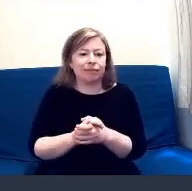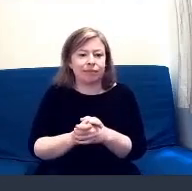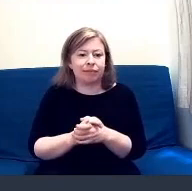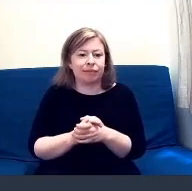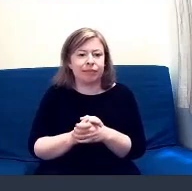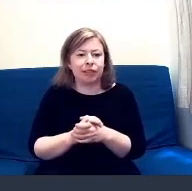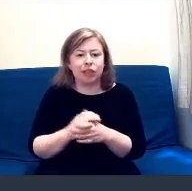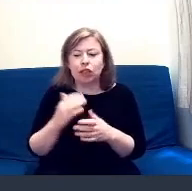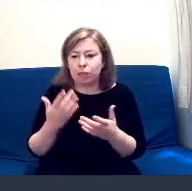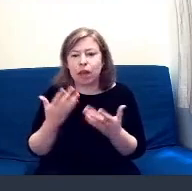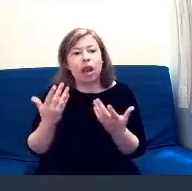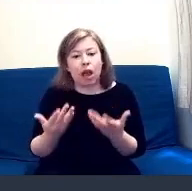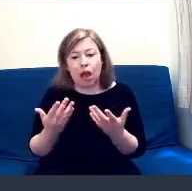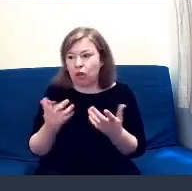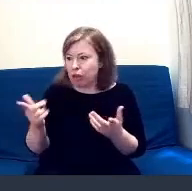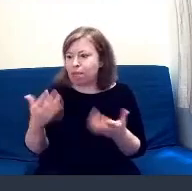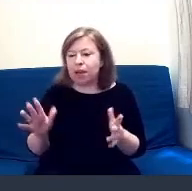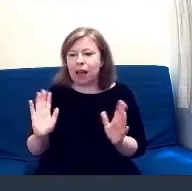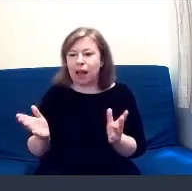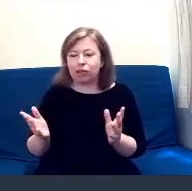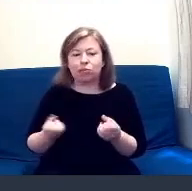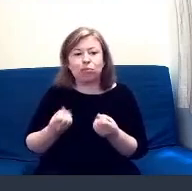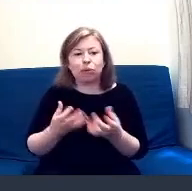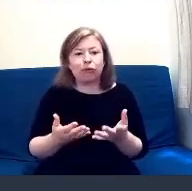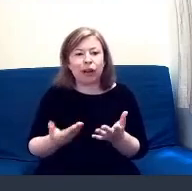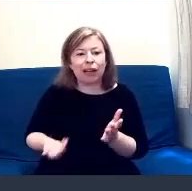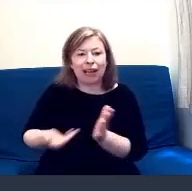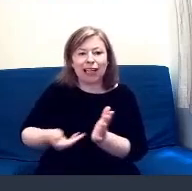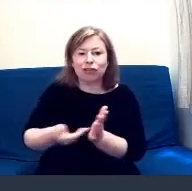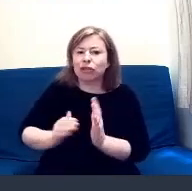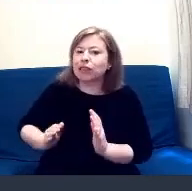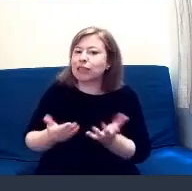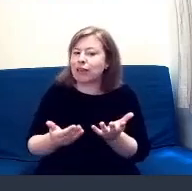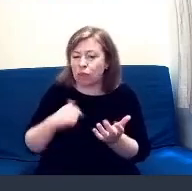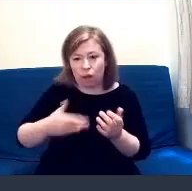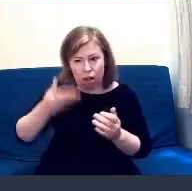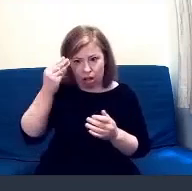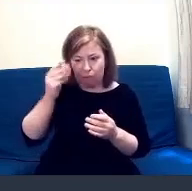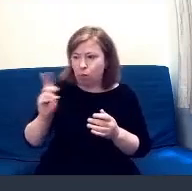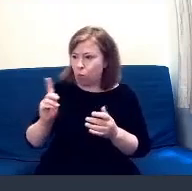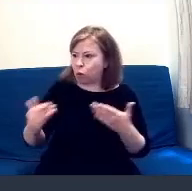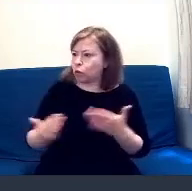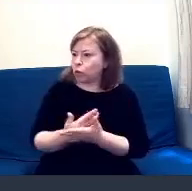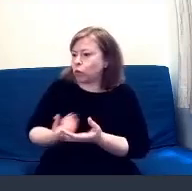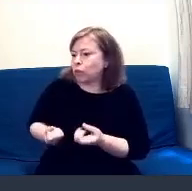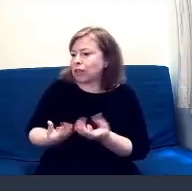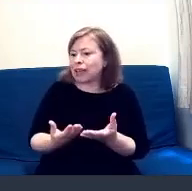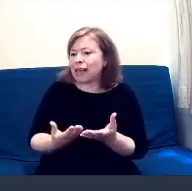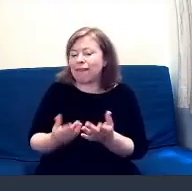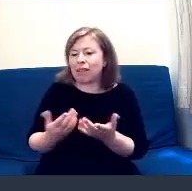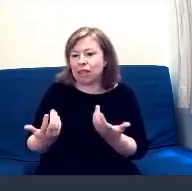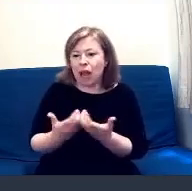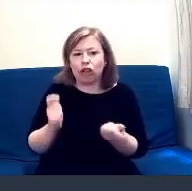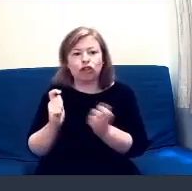extra services and help they've helped provide as well. So, we've got people from